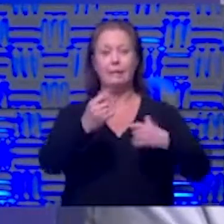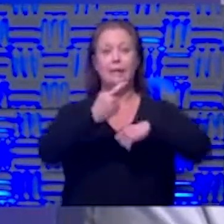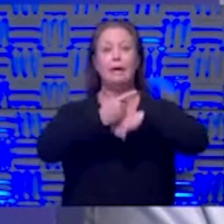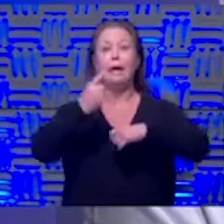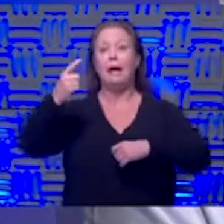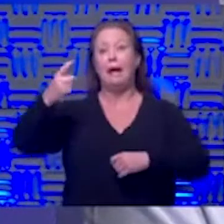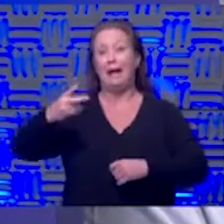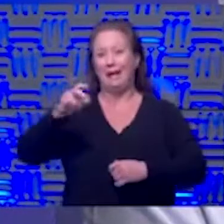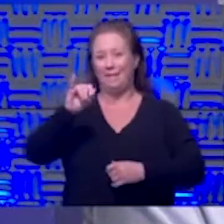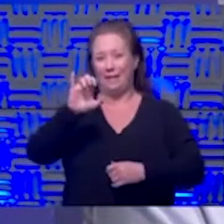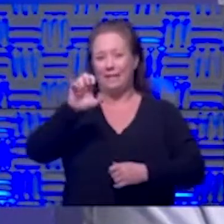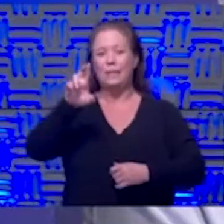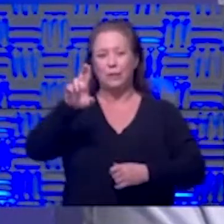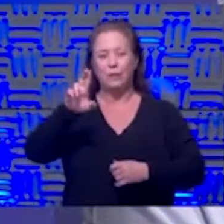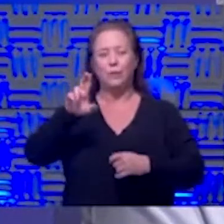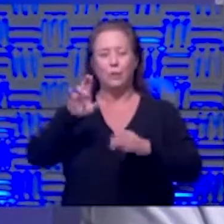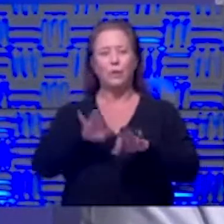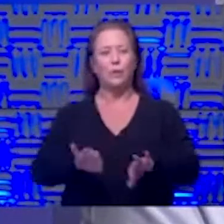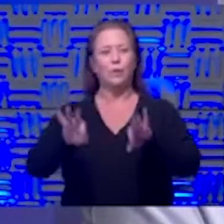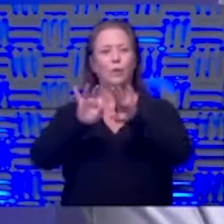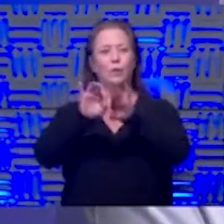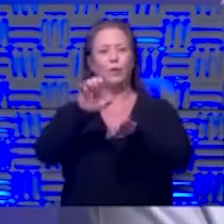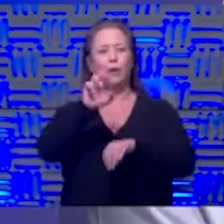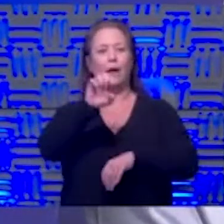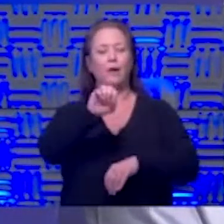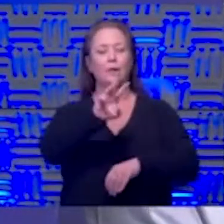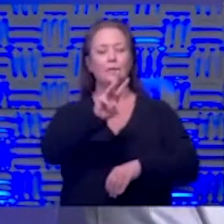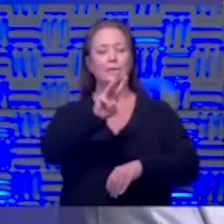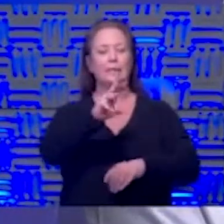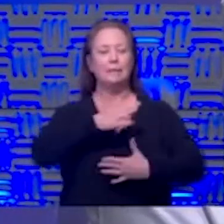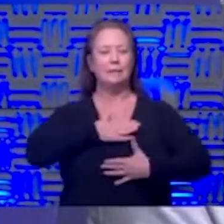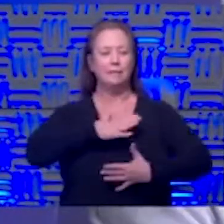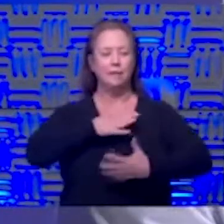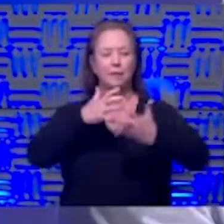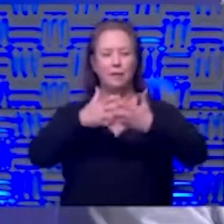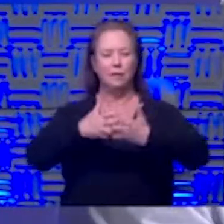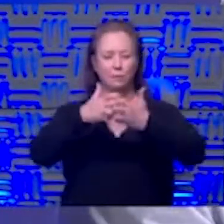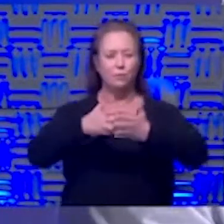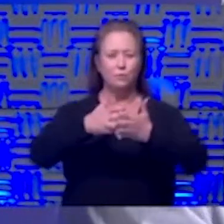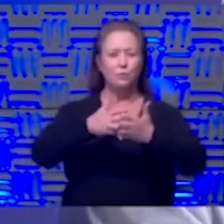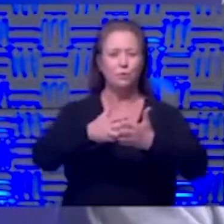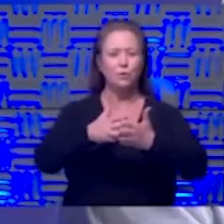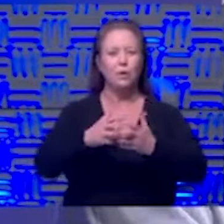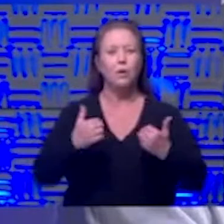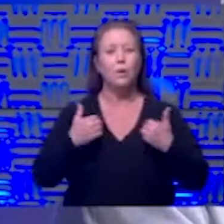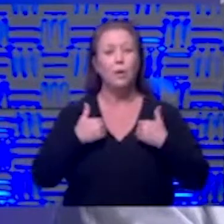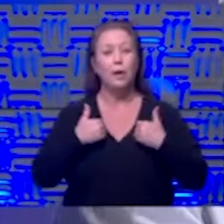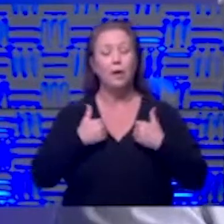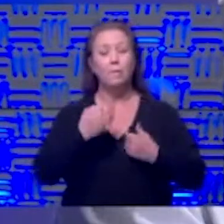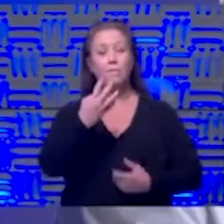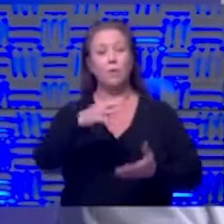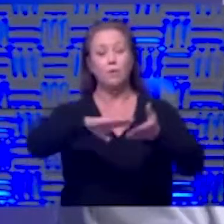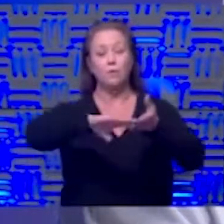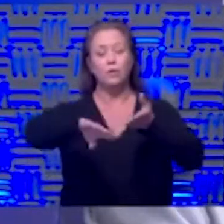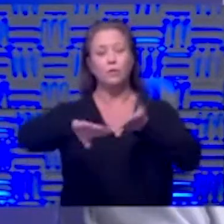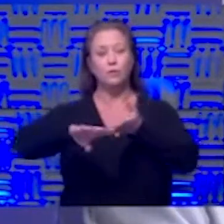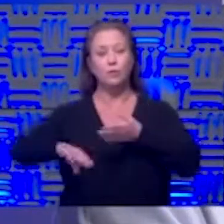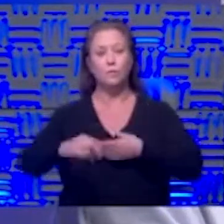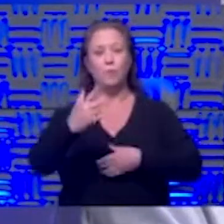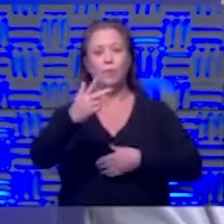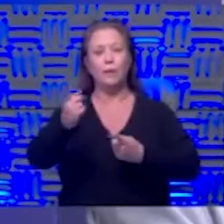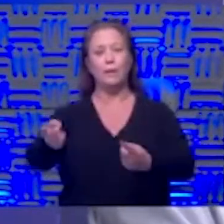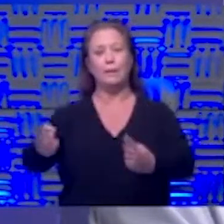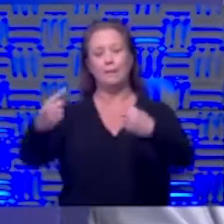half of those are in the ICU critical care and six of those needing ventilators we did have four discharges but still three